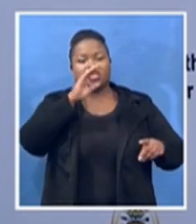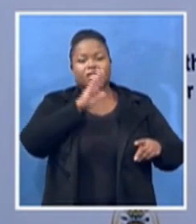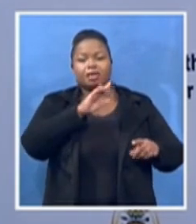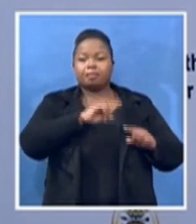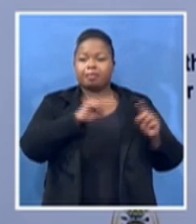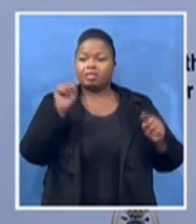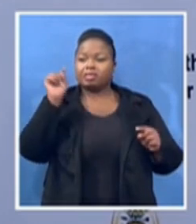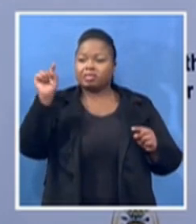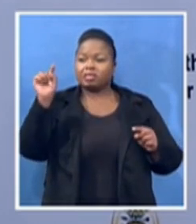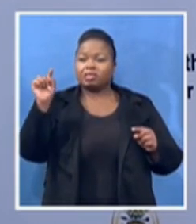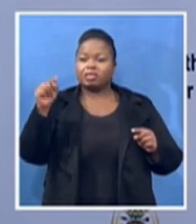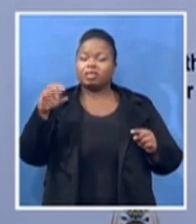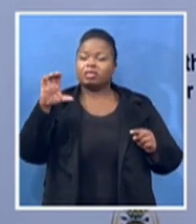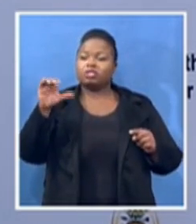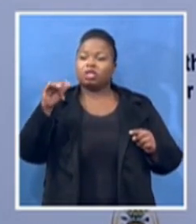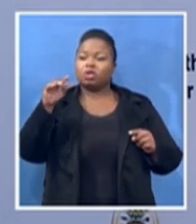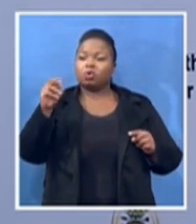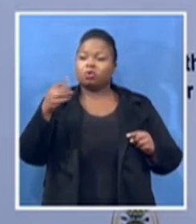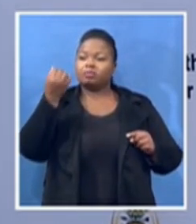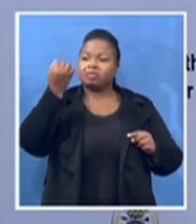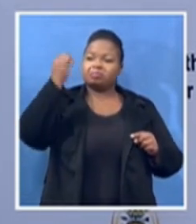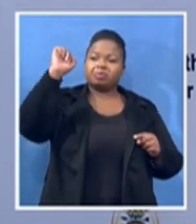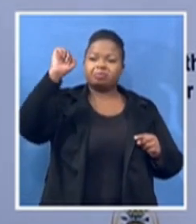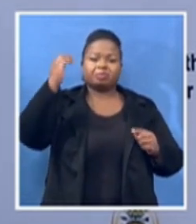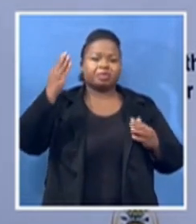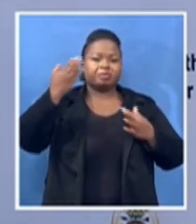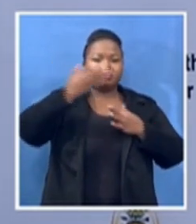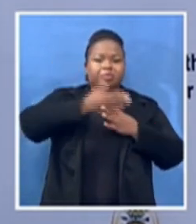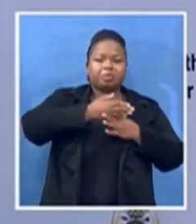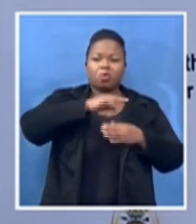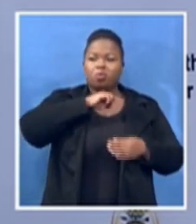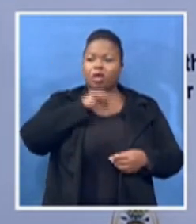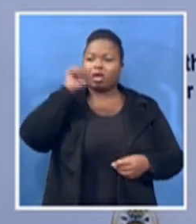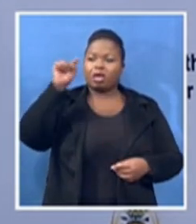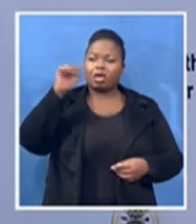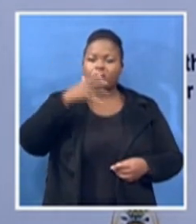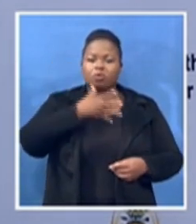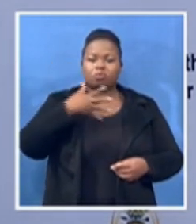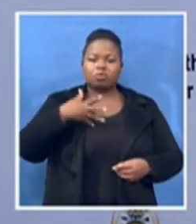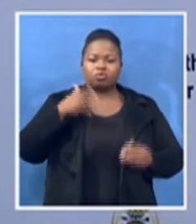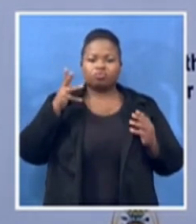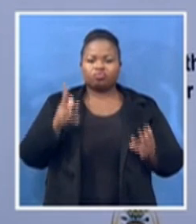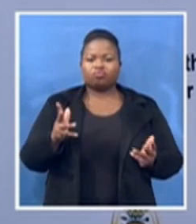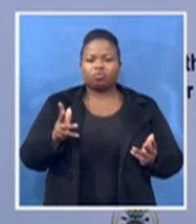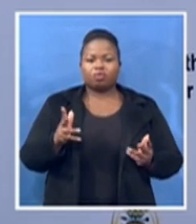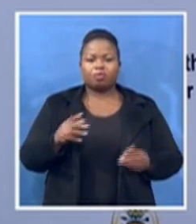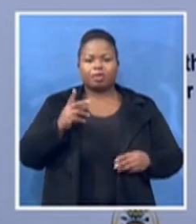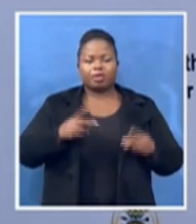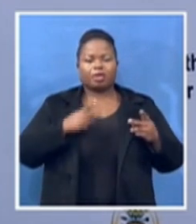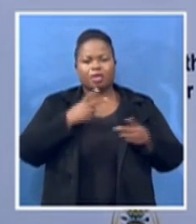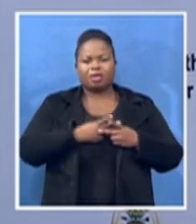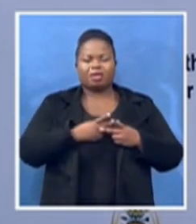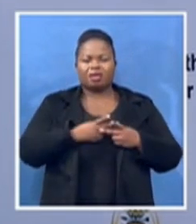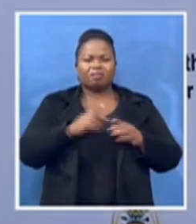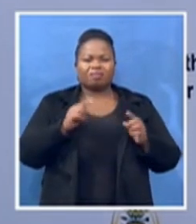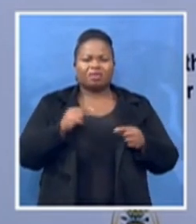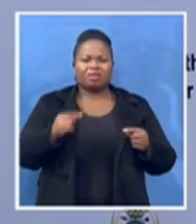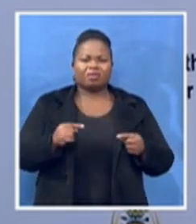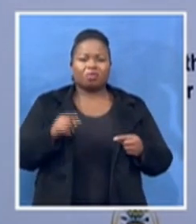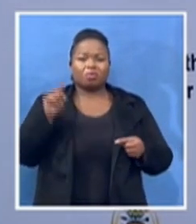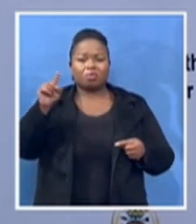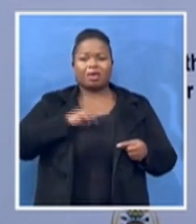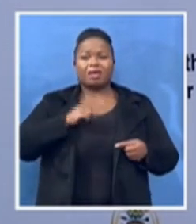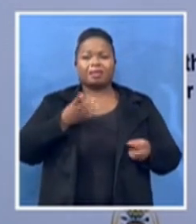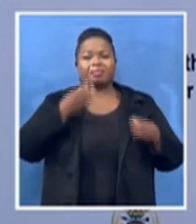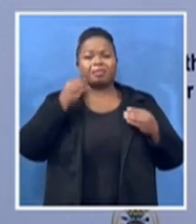account of her sex, is, besides other attainments, a BSc of an American university,